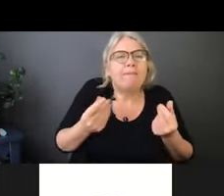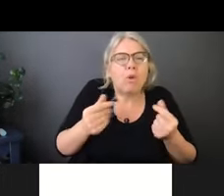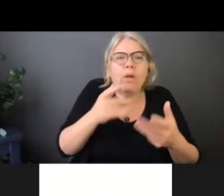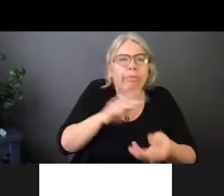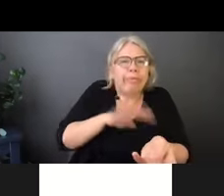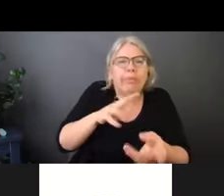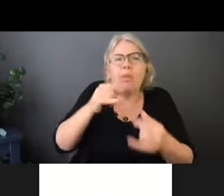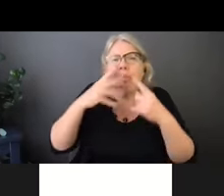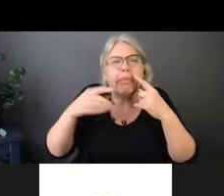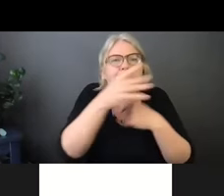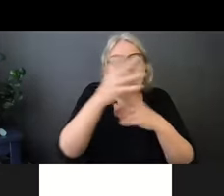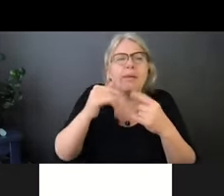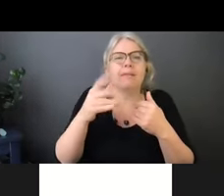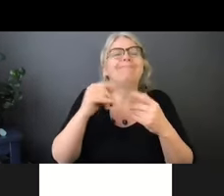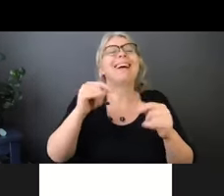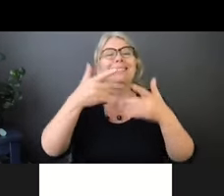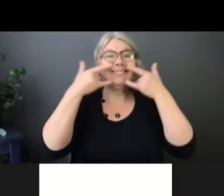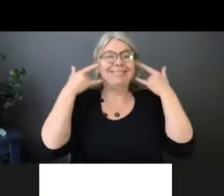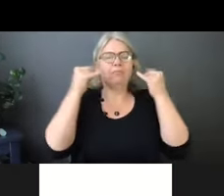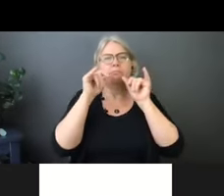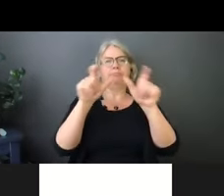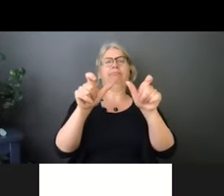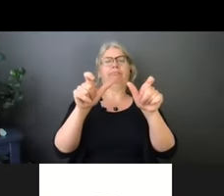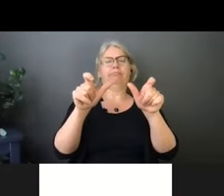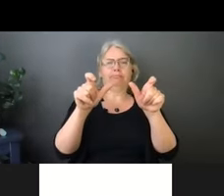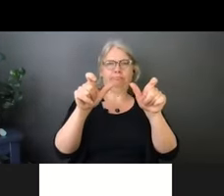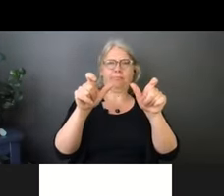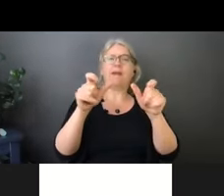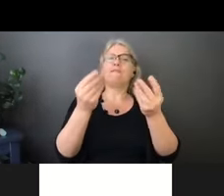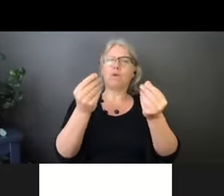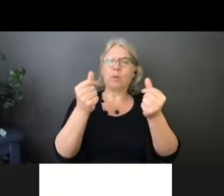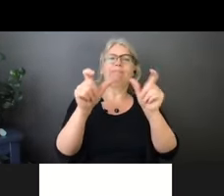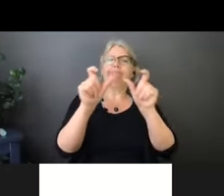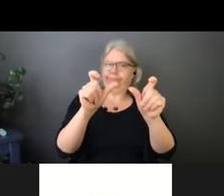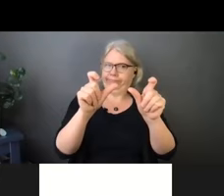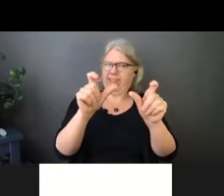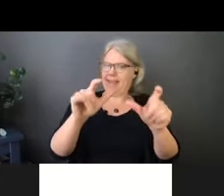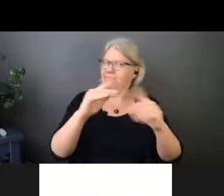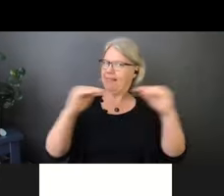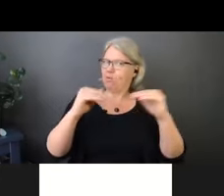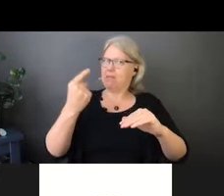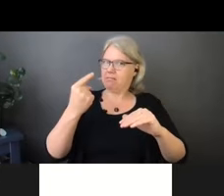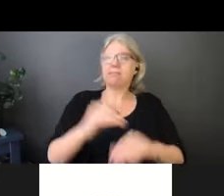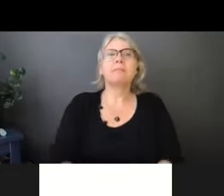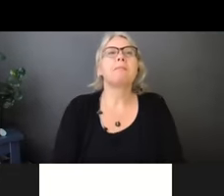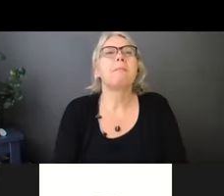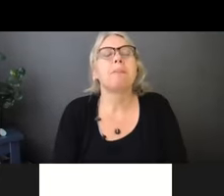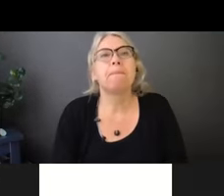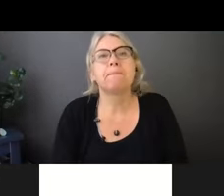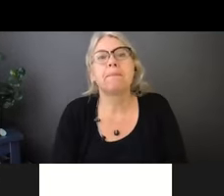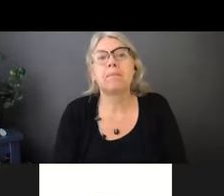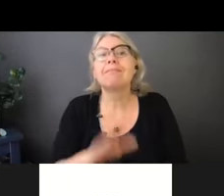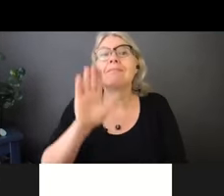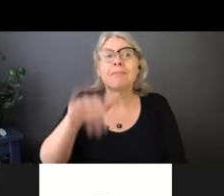Okay. So it helps us because the size of the micron for COVID-19 is